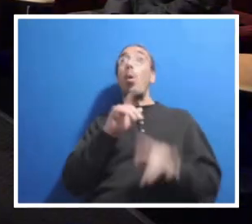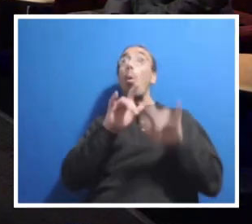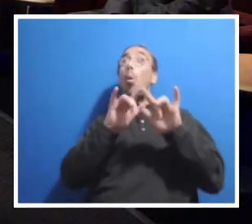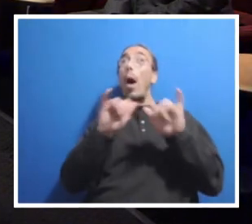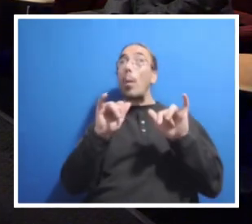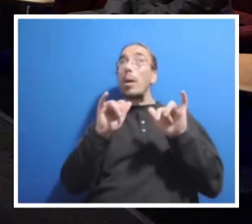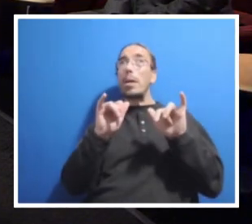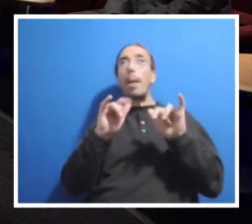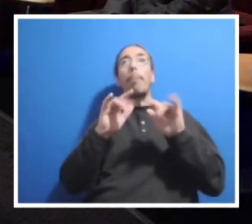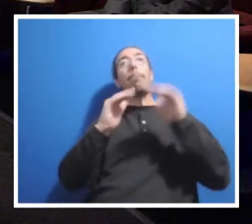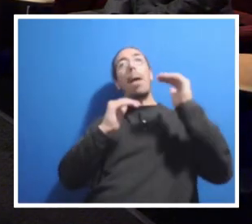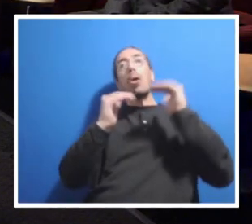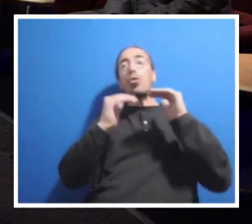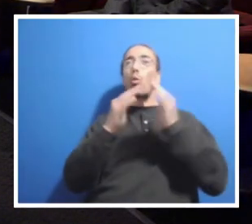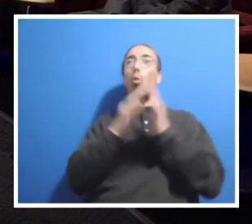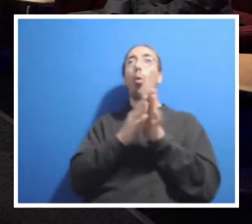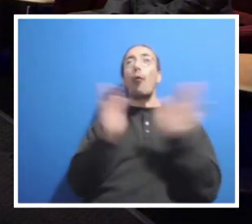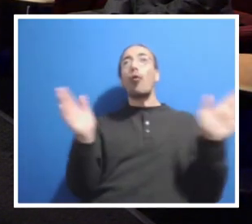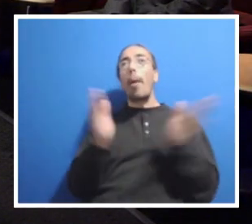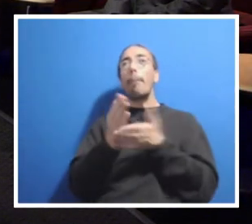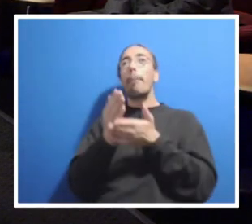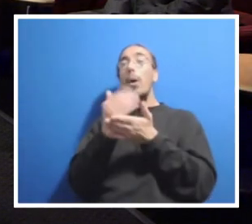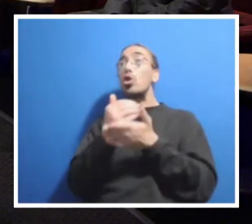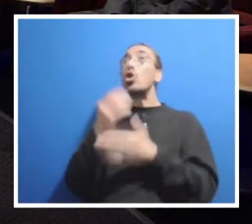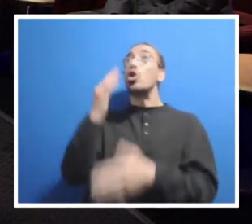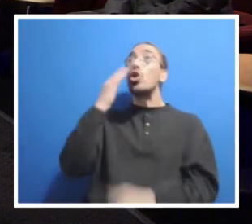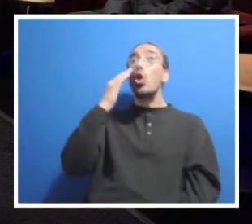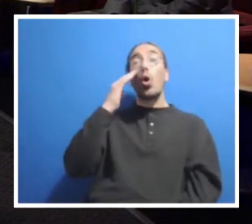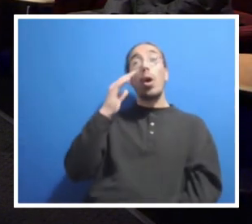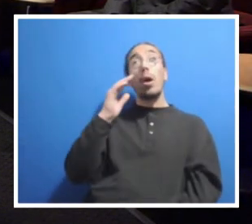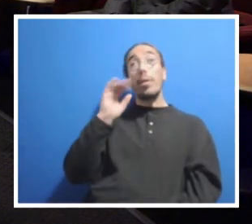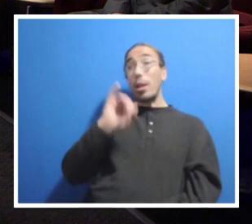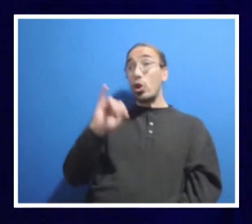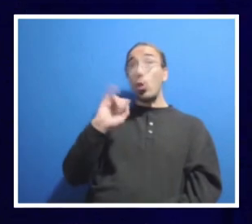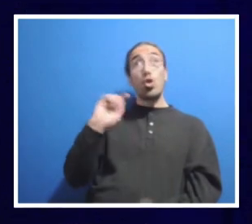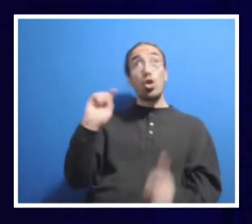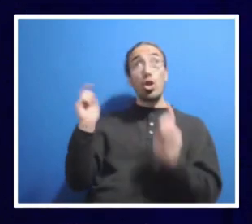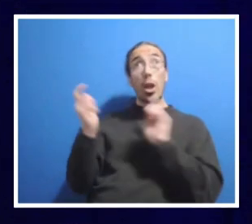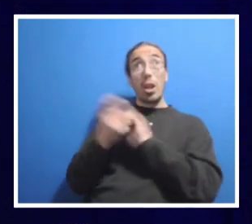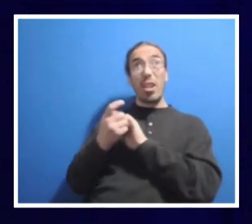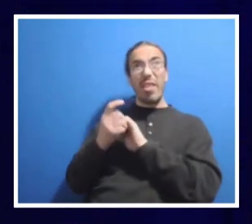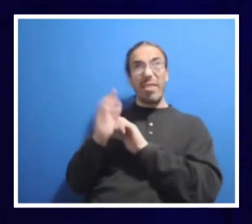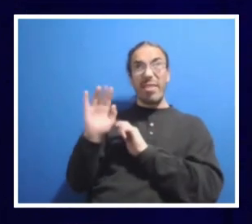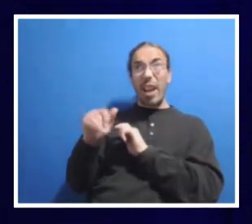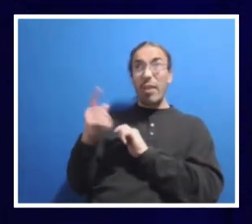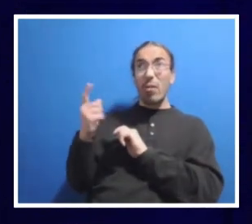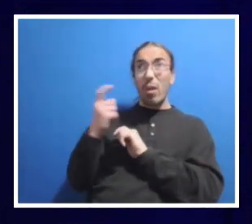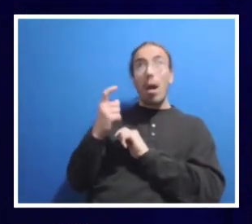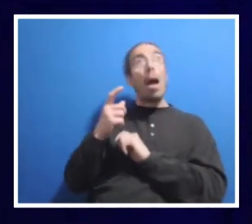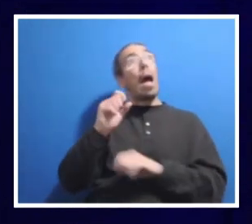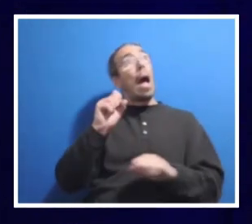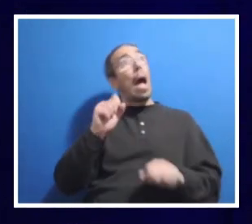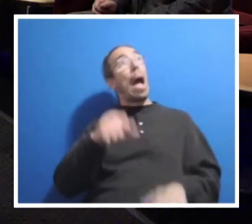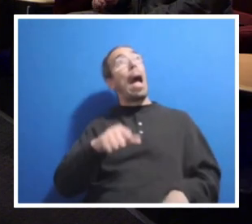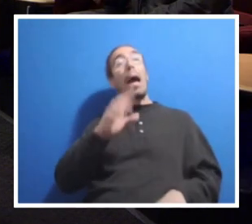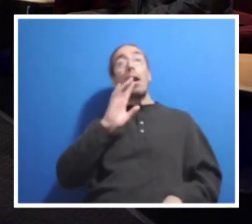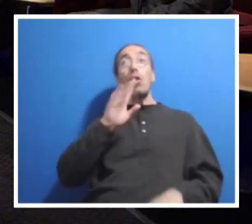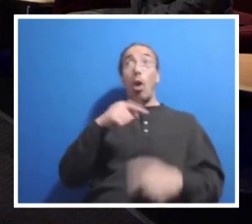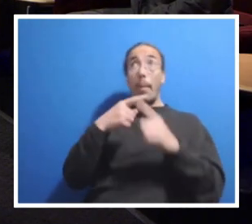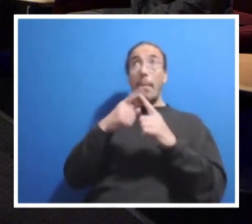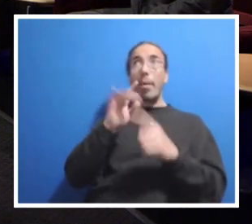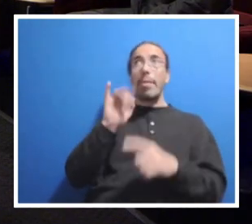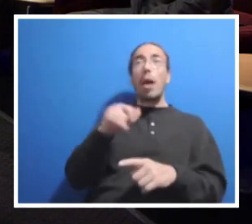speak about Sarah with the insurance switch? Maybe that was the question. Yeah, I'd be happy to talk about it. So we just recently announced